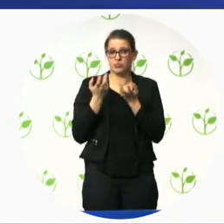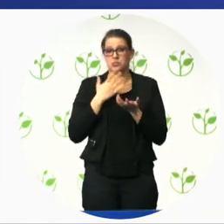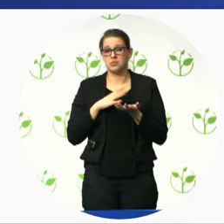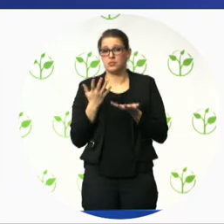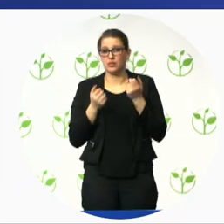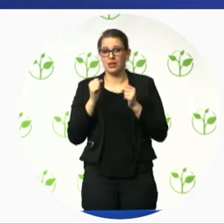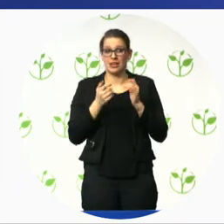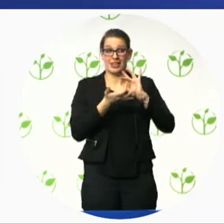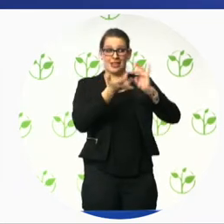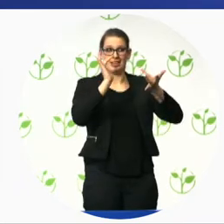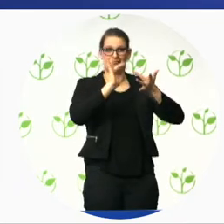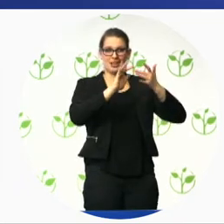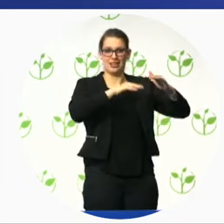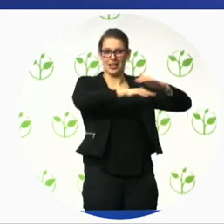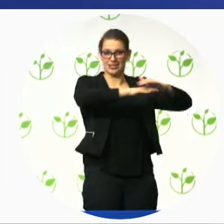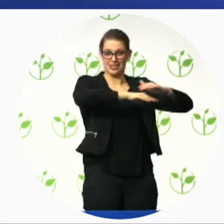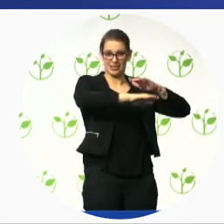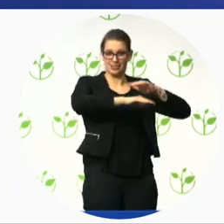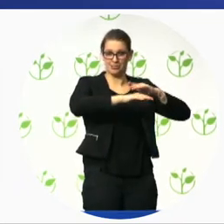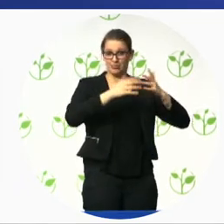301549 which was mentioned before